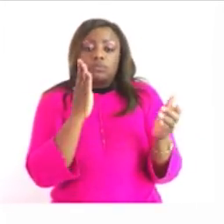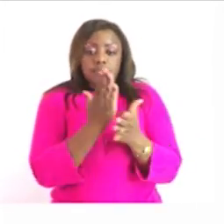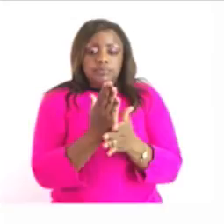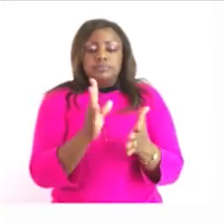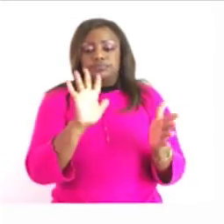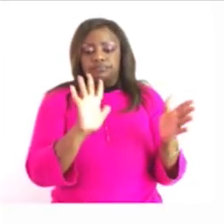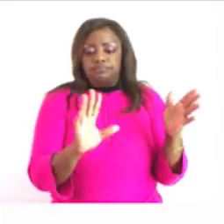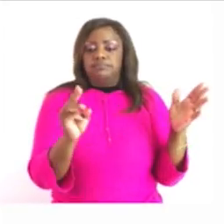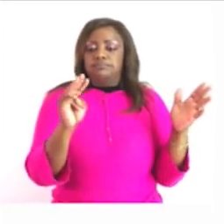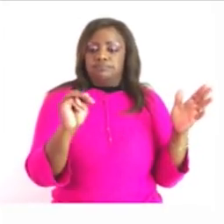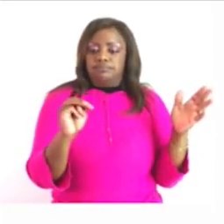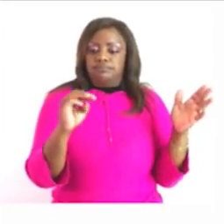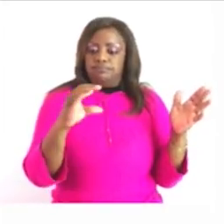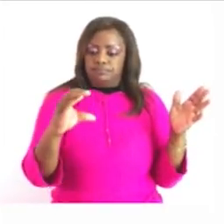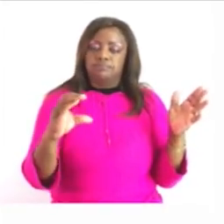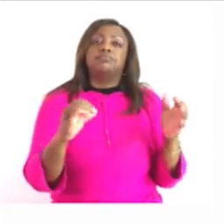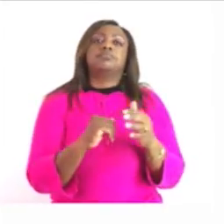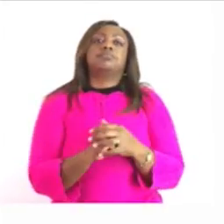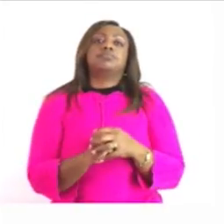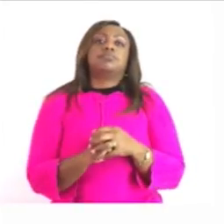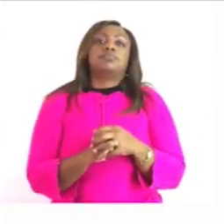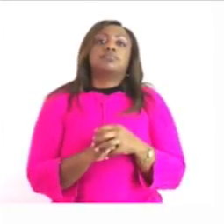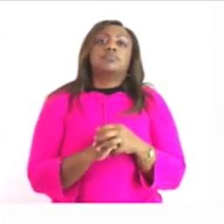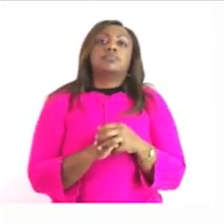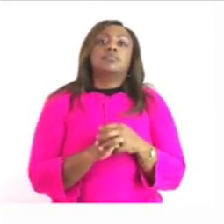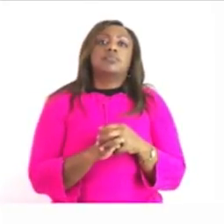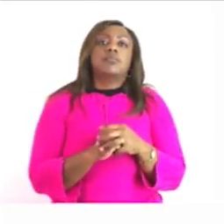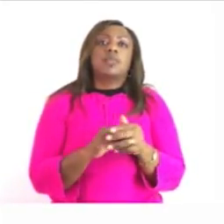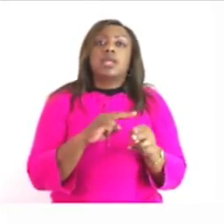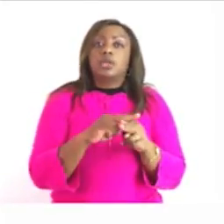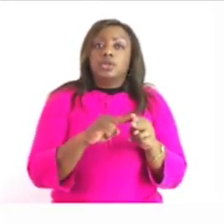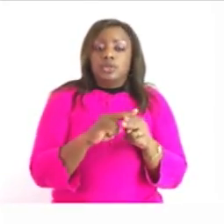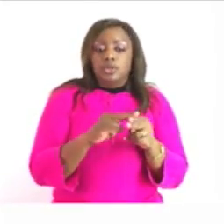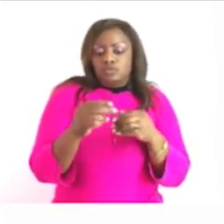of equal you must use approximation